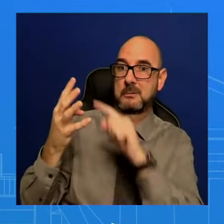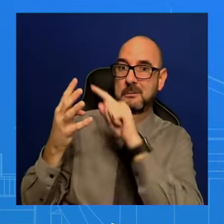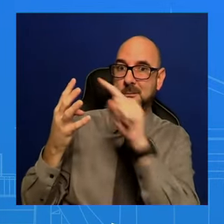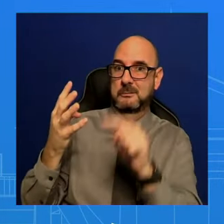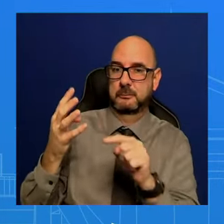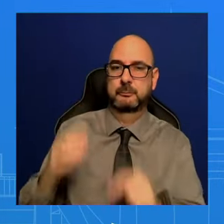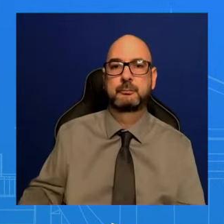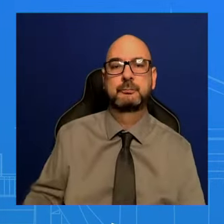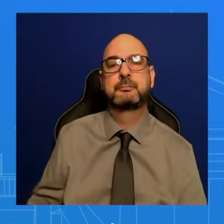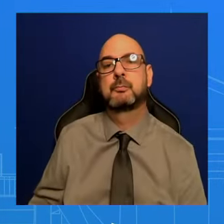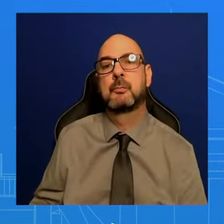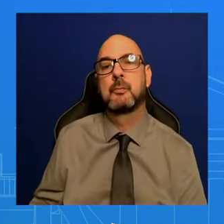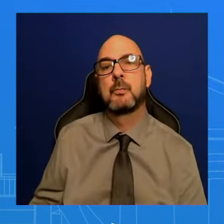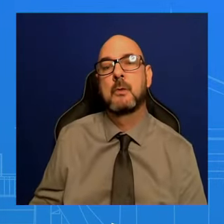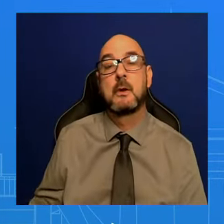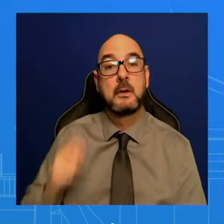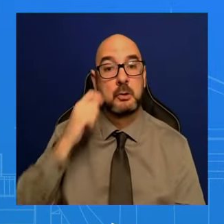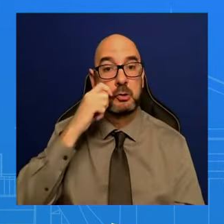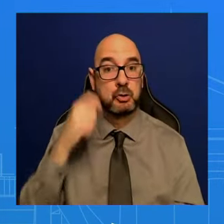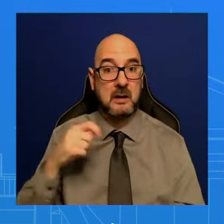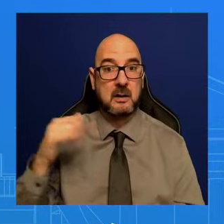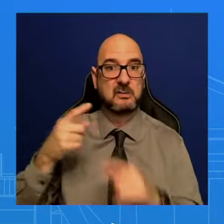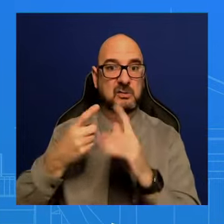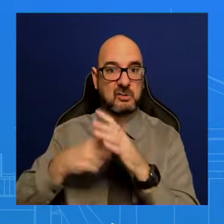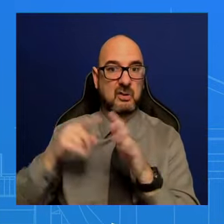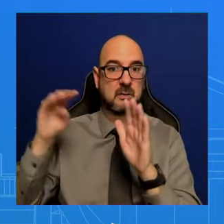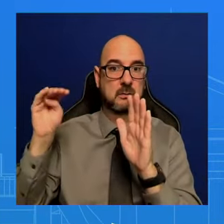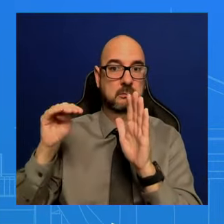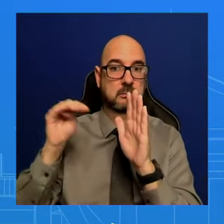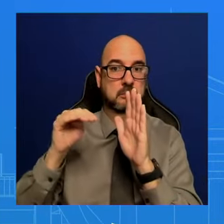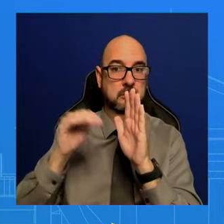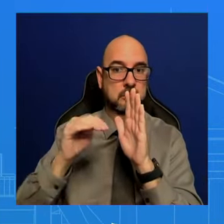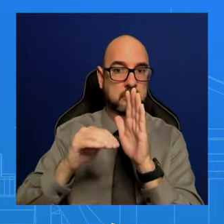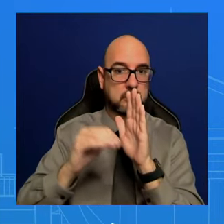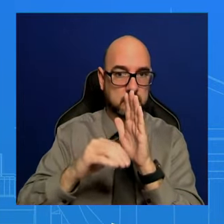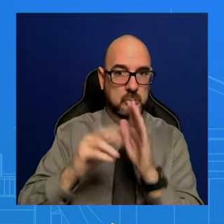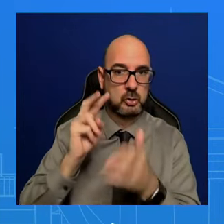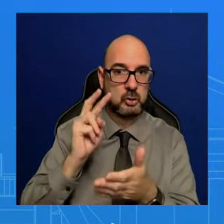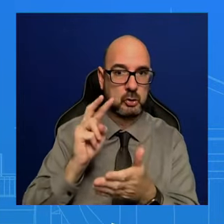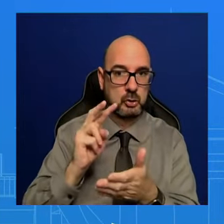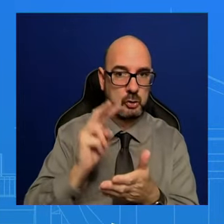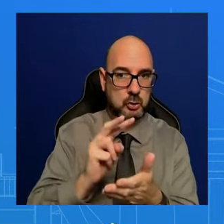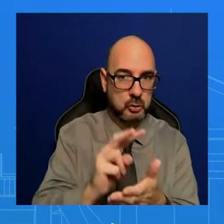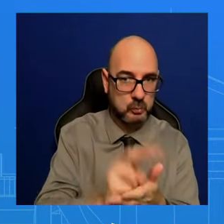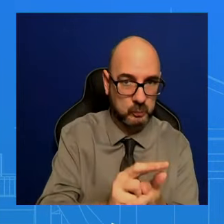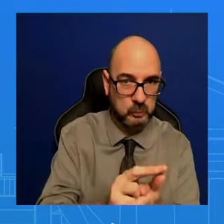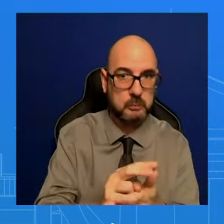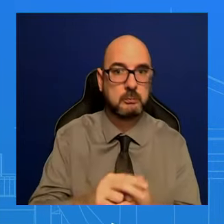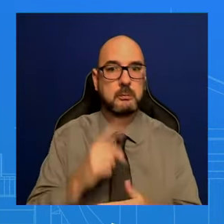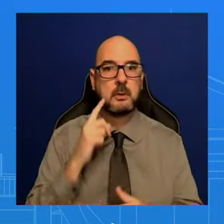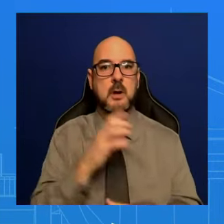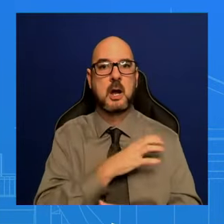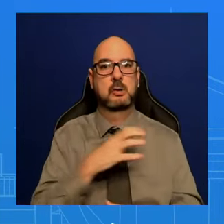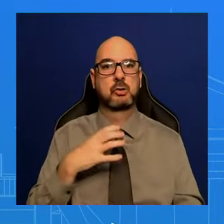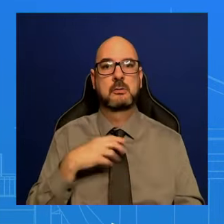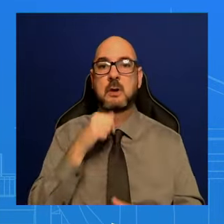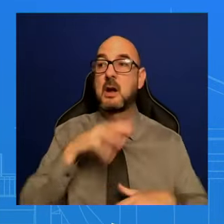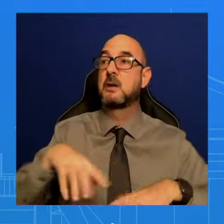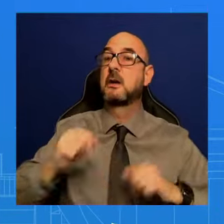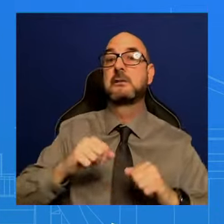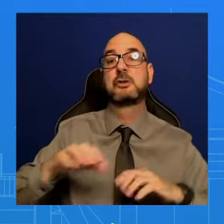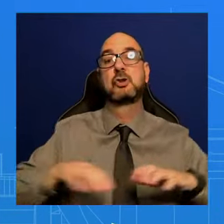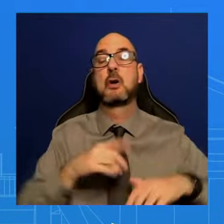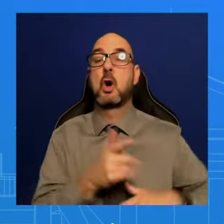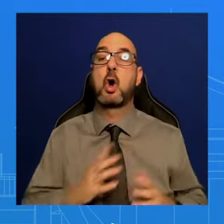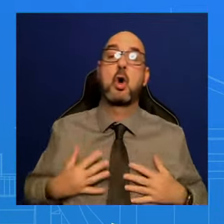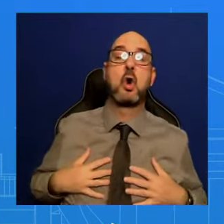battlefield right now, and we believe it's because of Congress's inaction, right? And so it does matter. It does matter if we